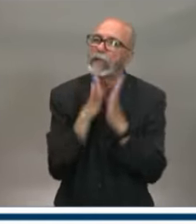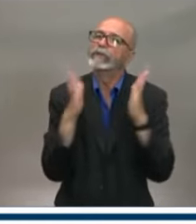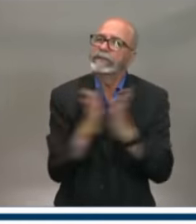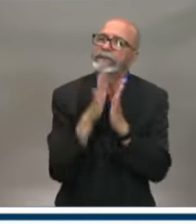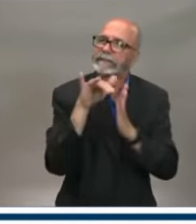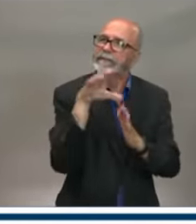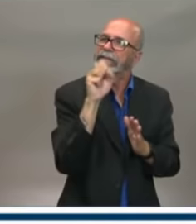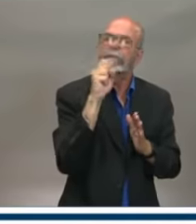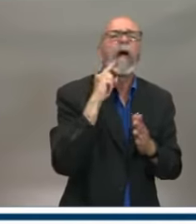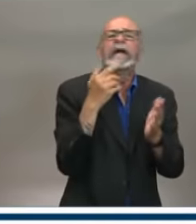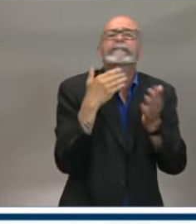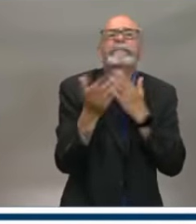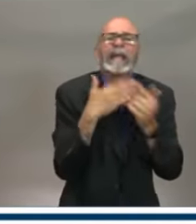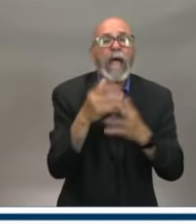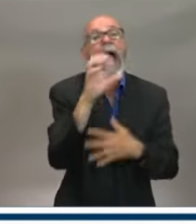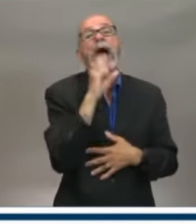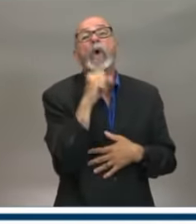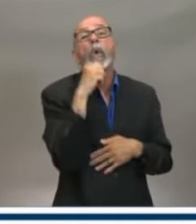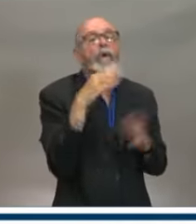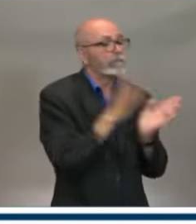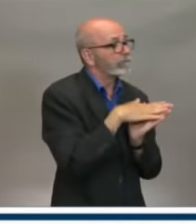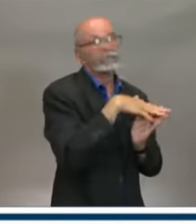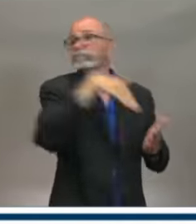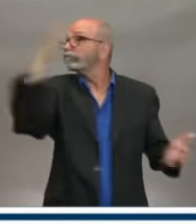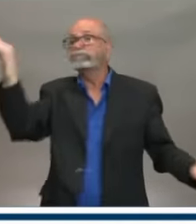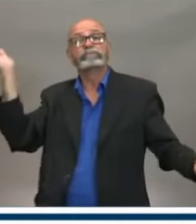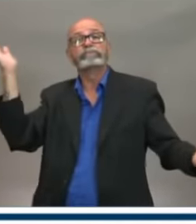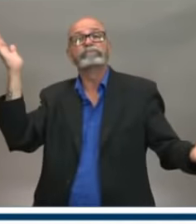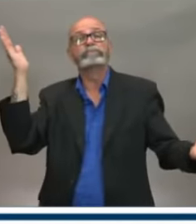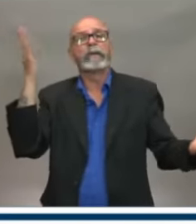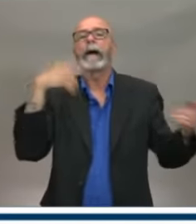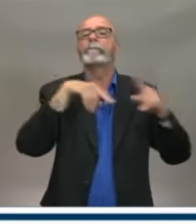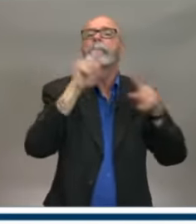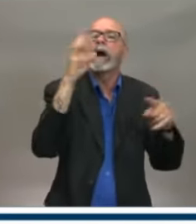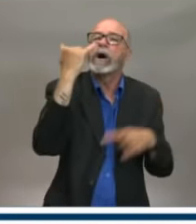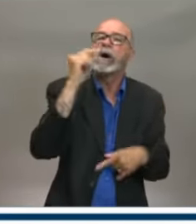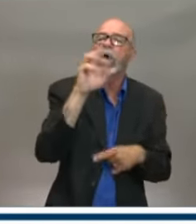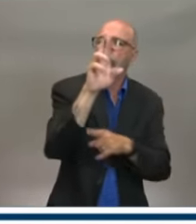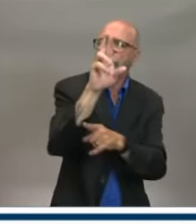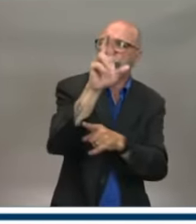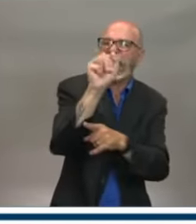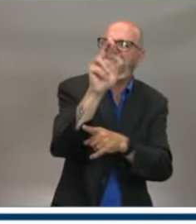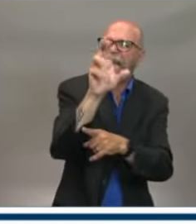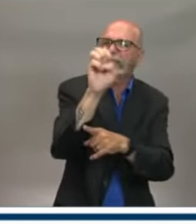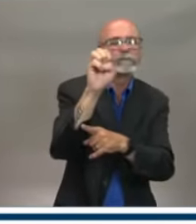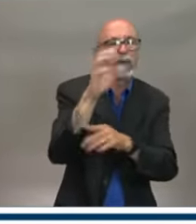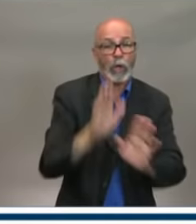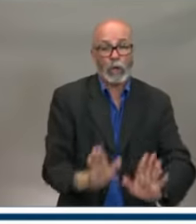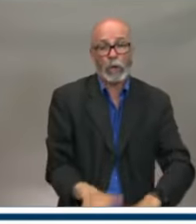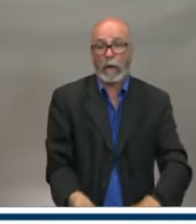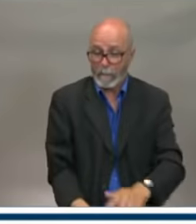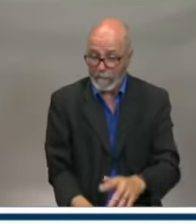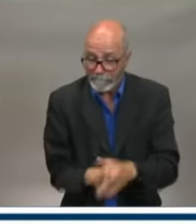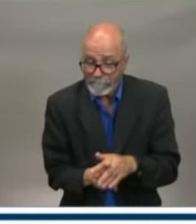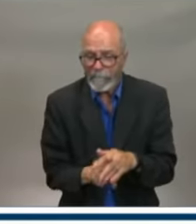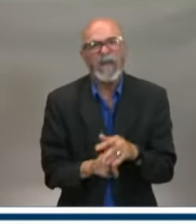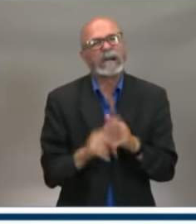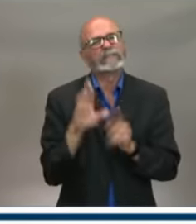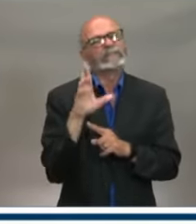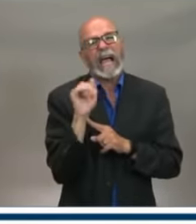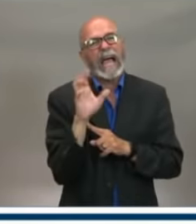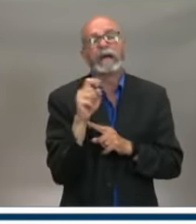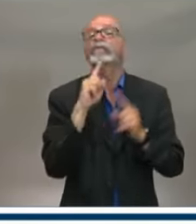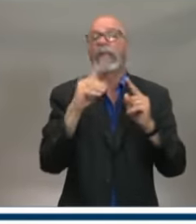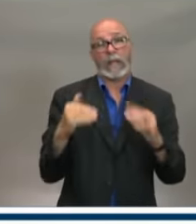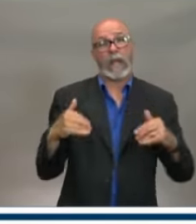other than very rare severe outcomes in children, but even young, healthy adults, there is some risk of